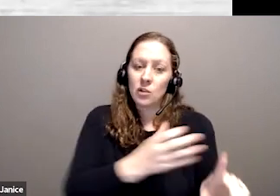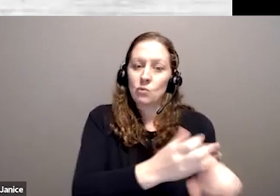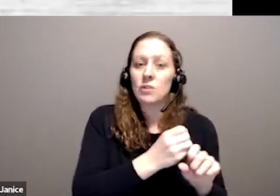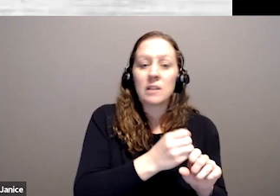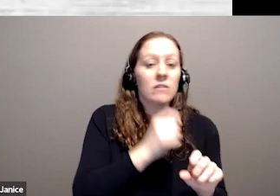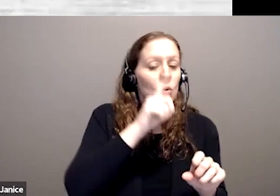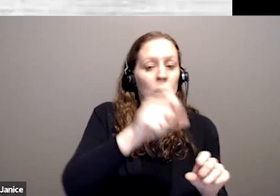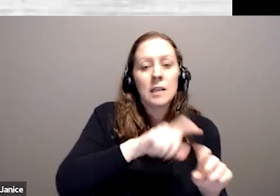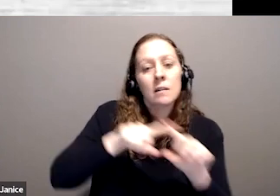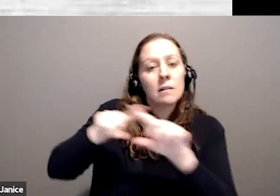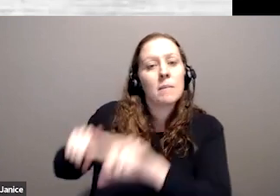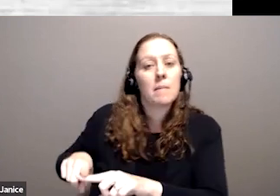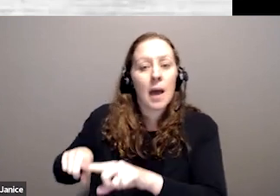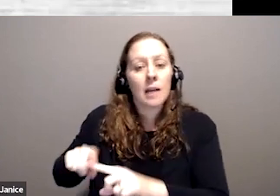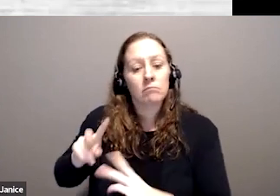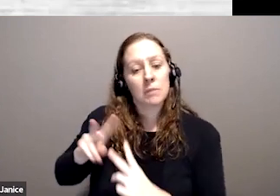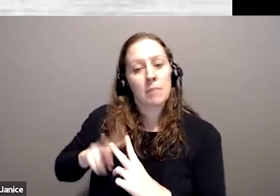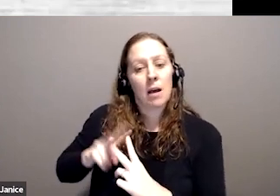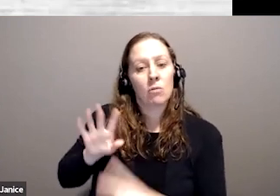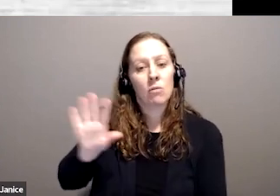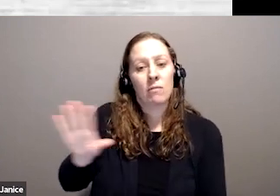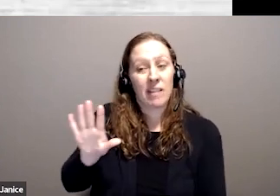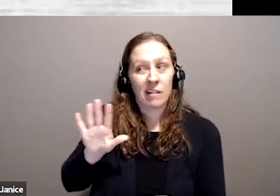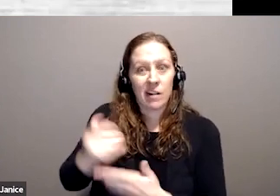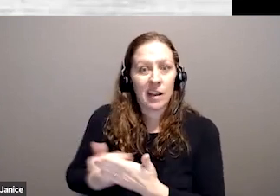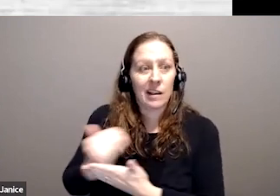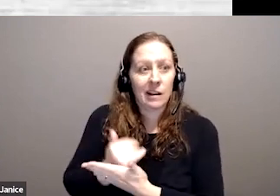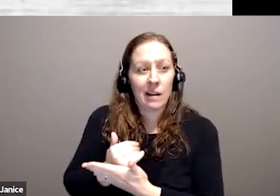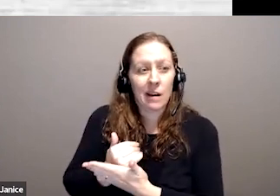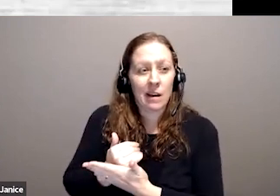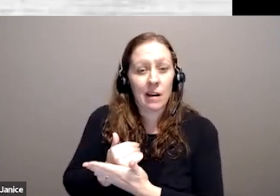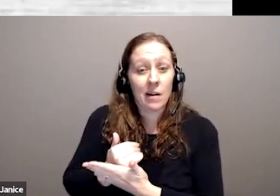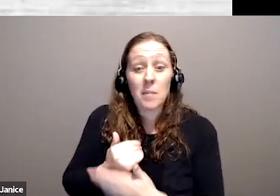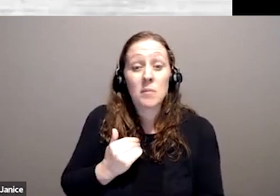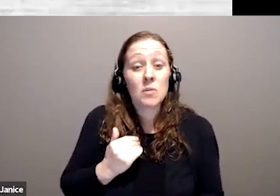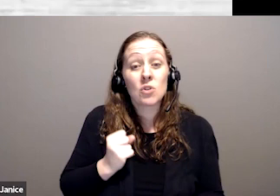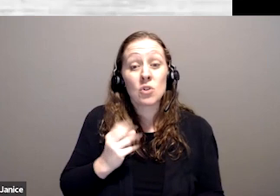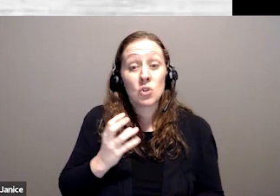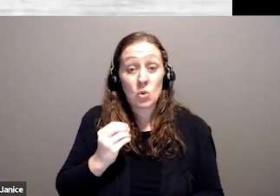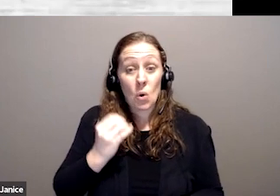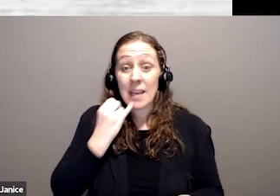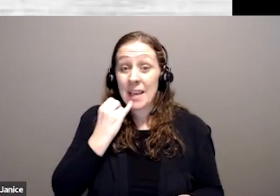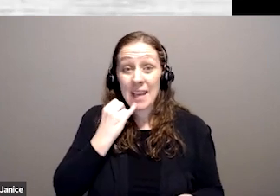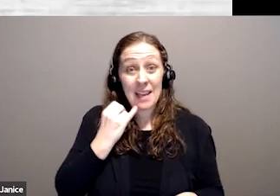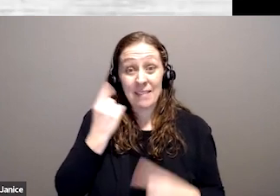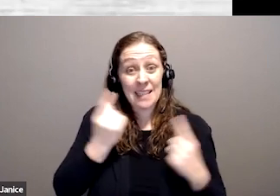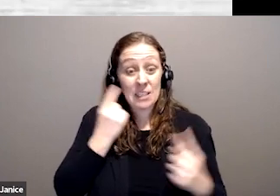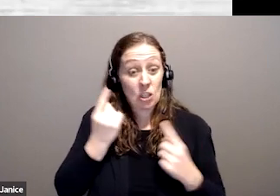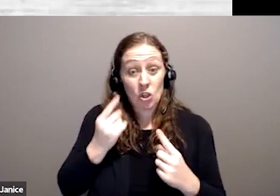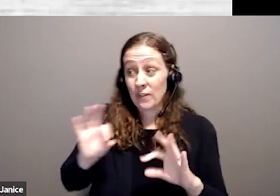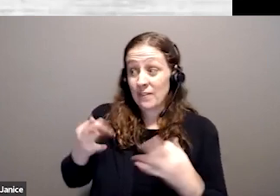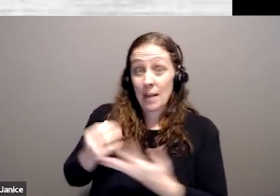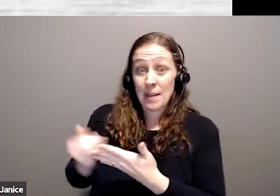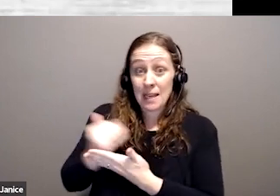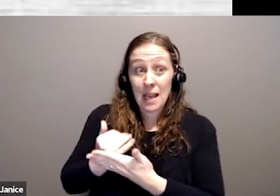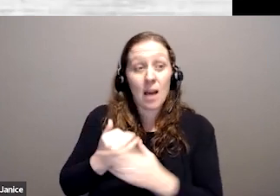the income of her spouse. So without considering family income, the case notes of the CDB will increase as the income